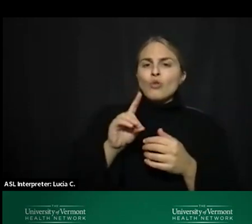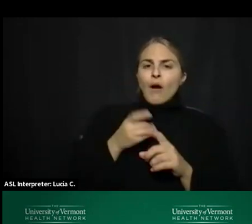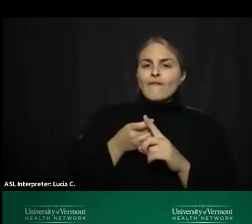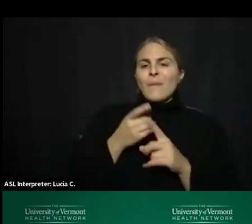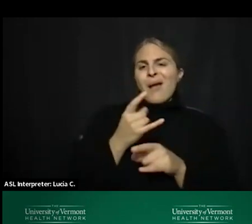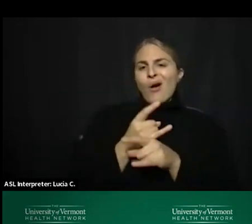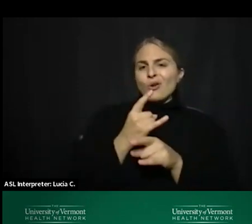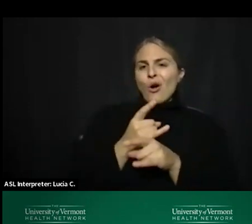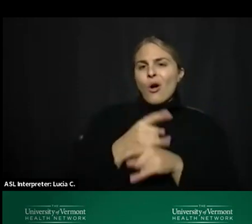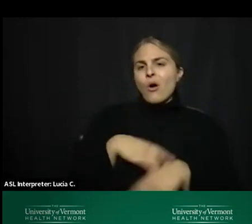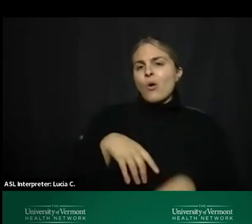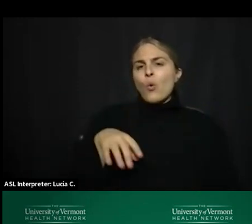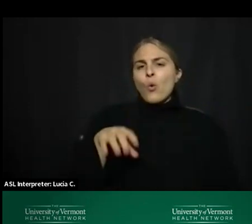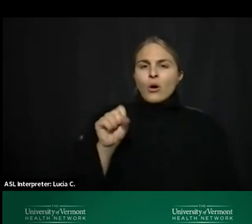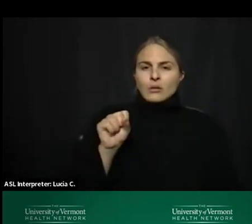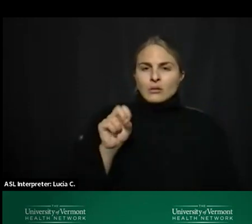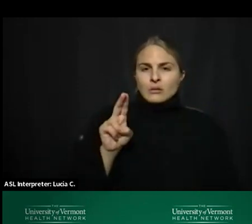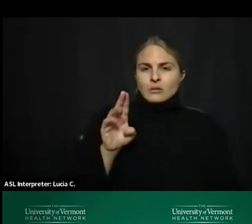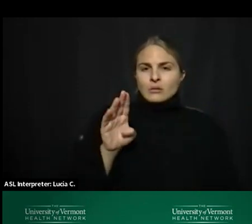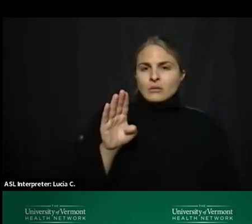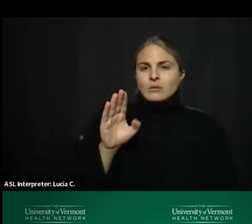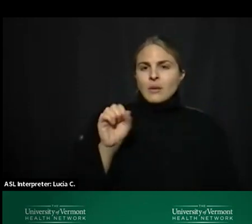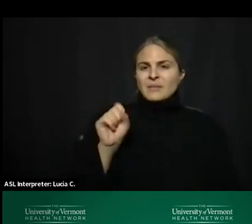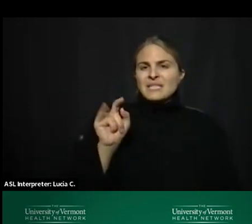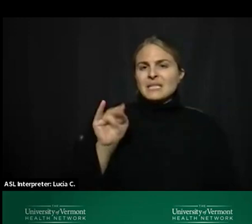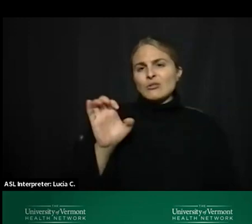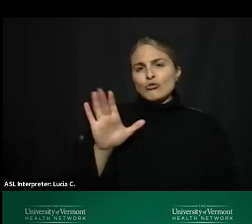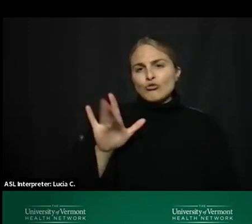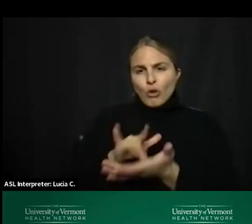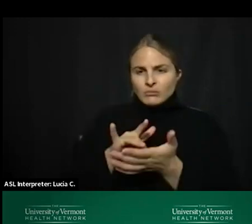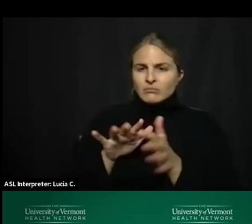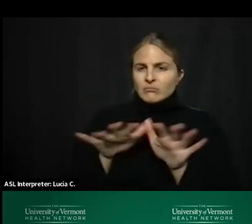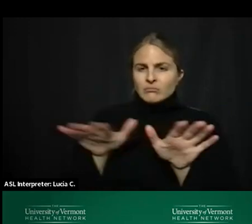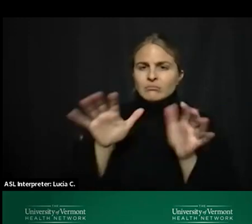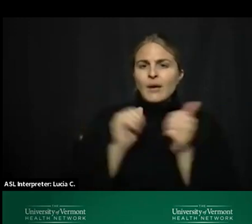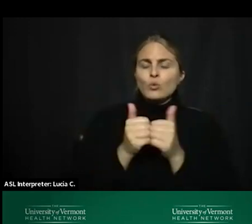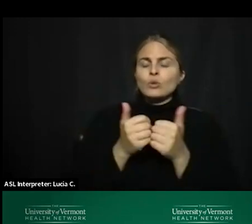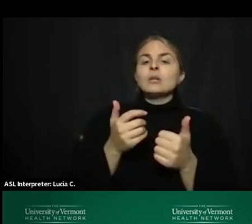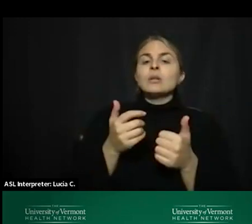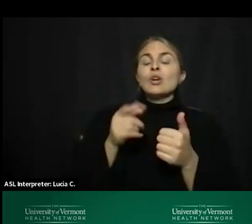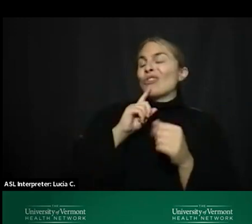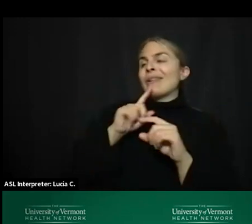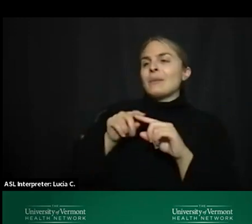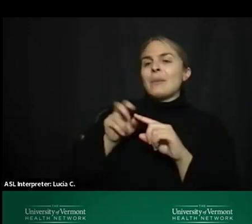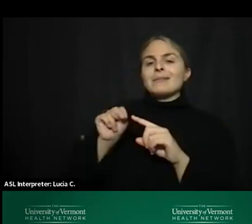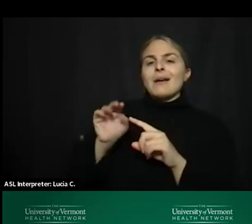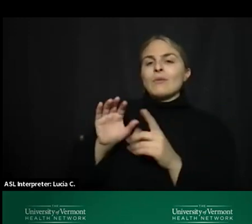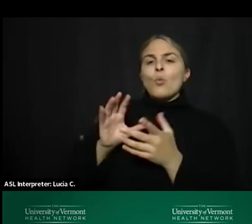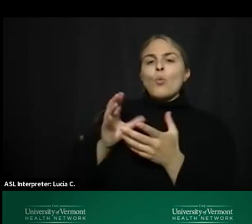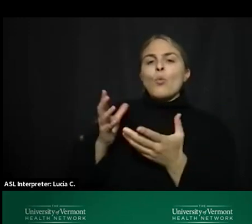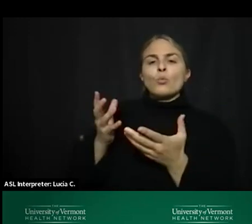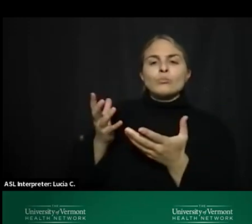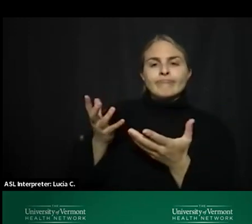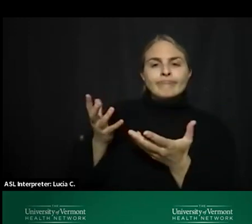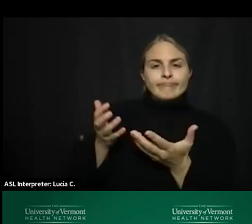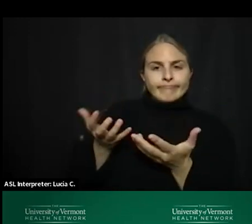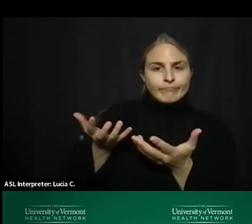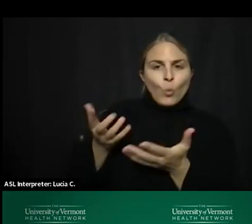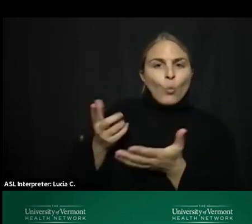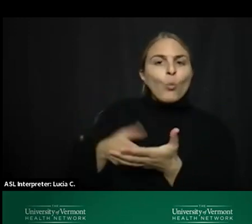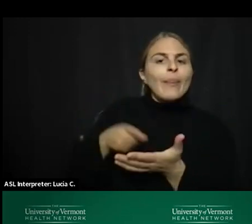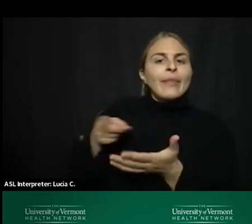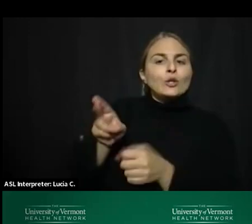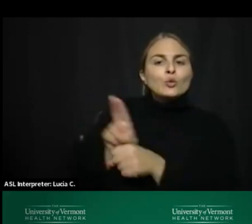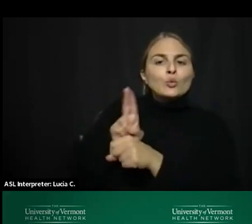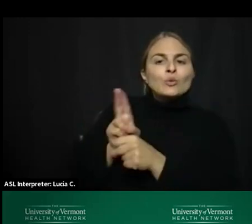substances i think it depends on their level of use and what kind of withdrawal support they